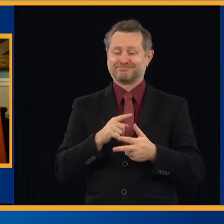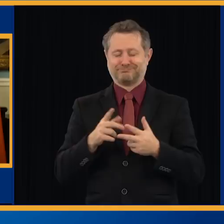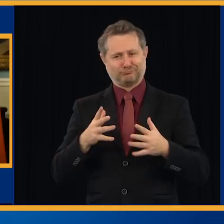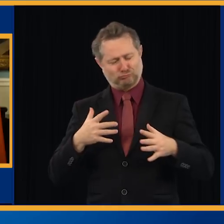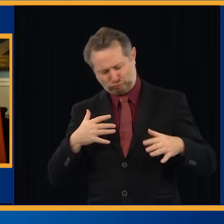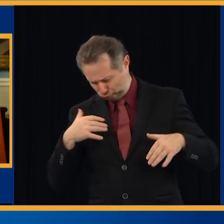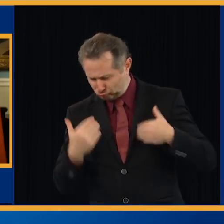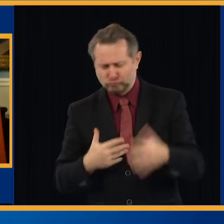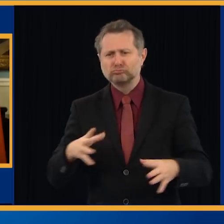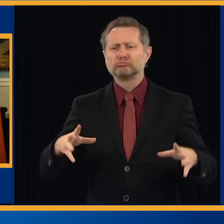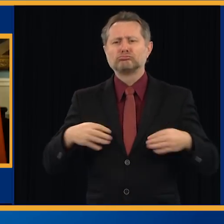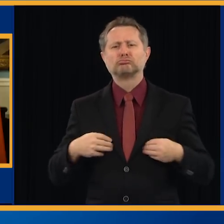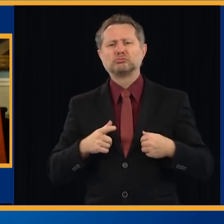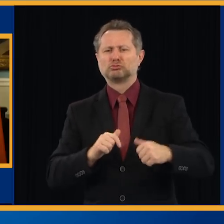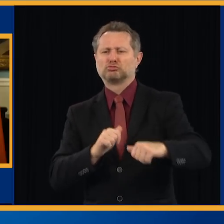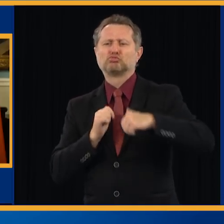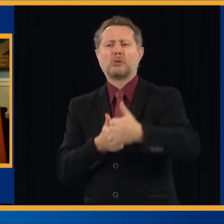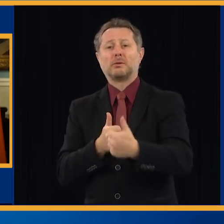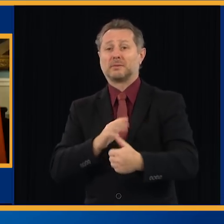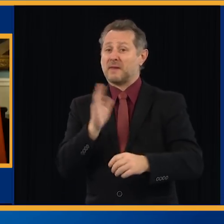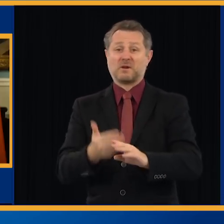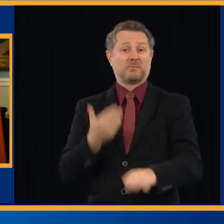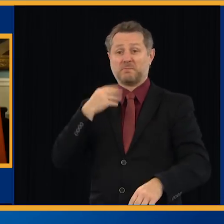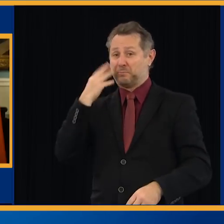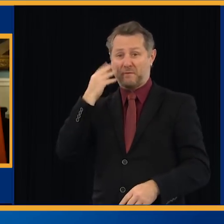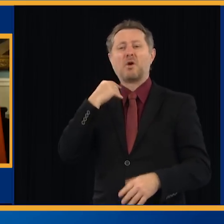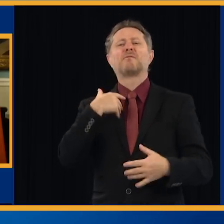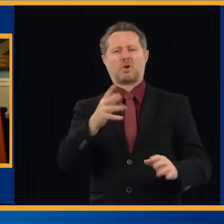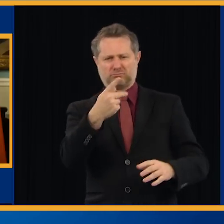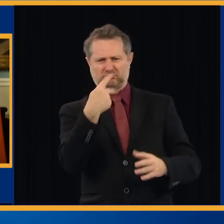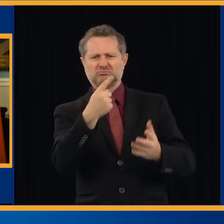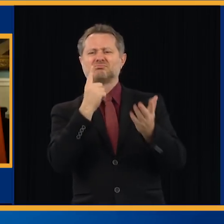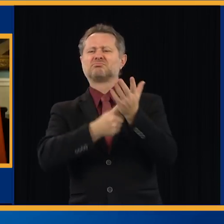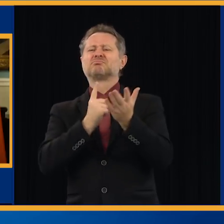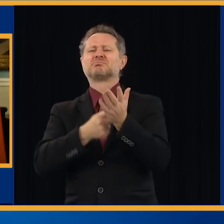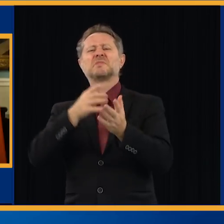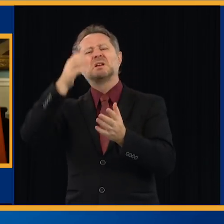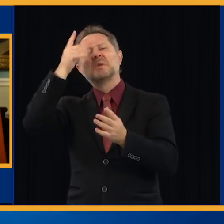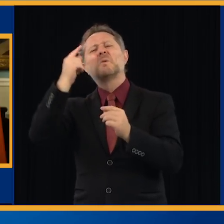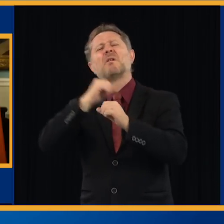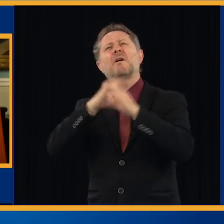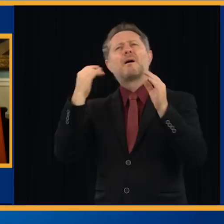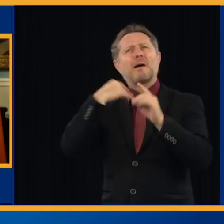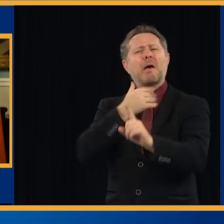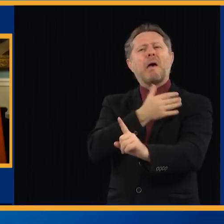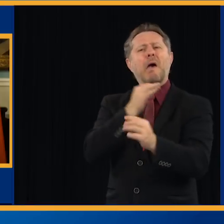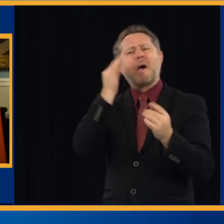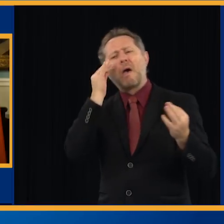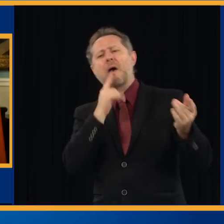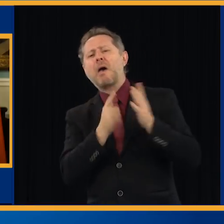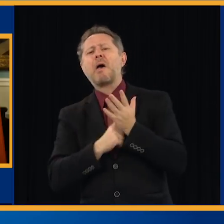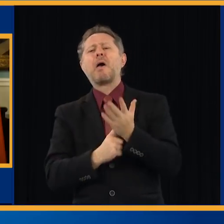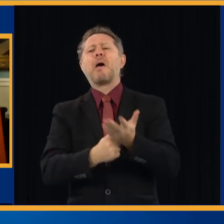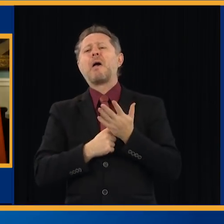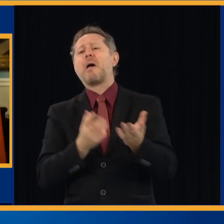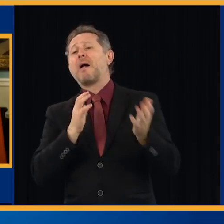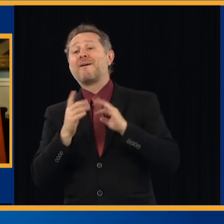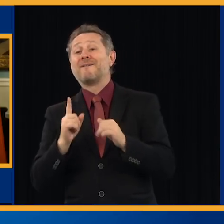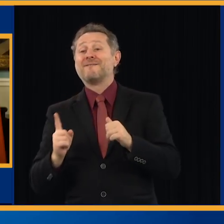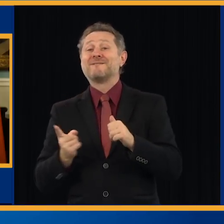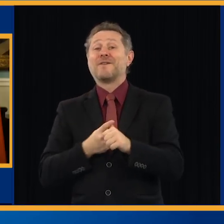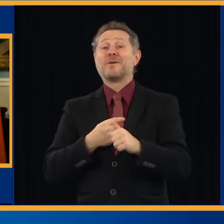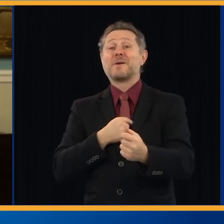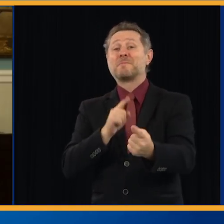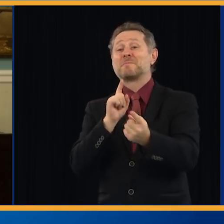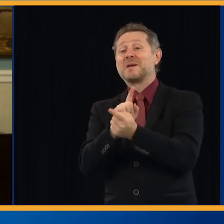You and I have talked about this kind of idea a lot over the years. You know, I think when we first met each other, the word disruption was considered a bad